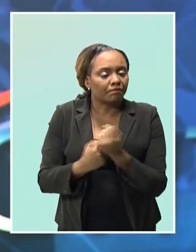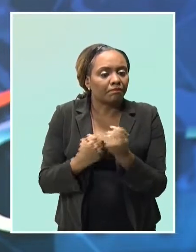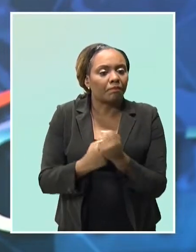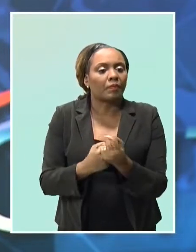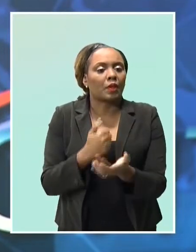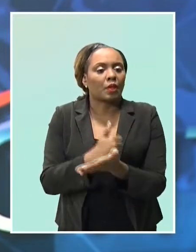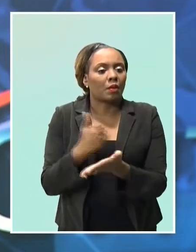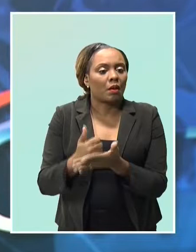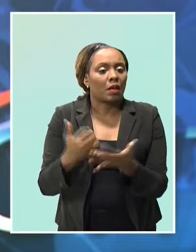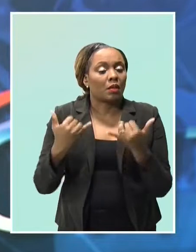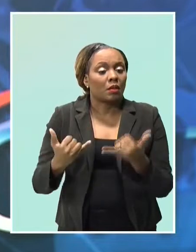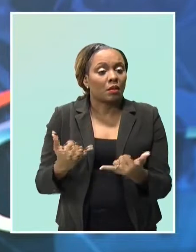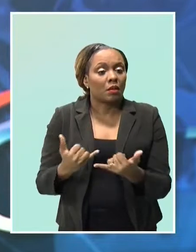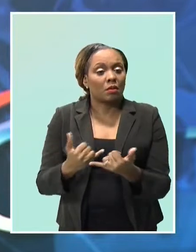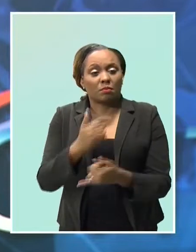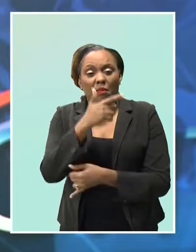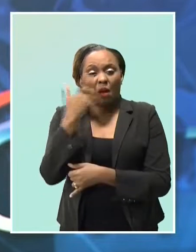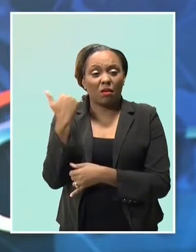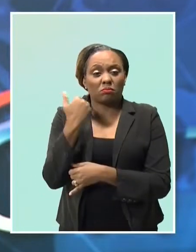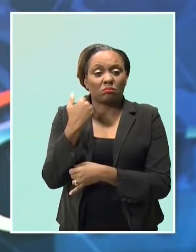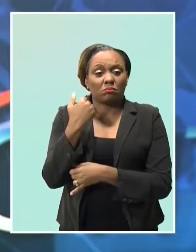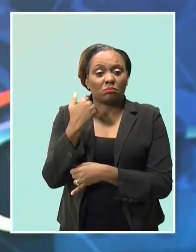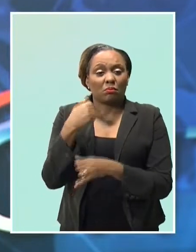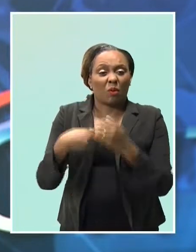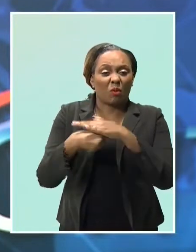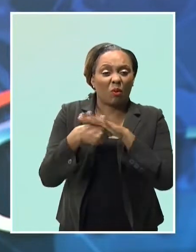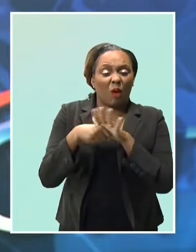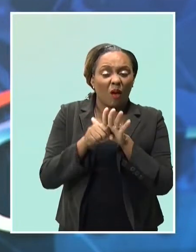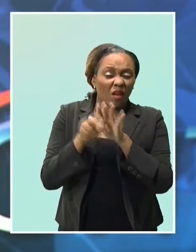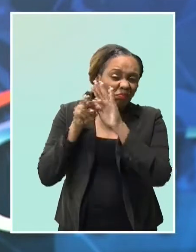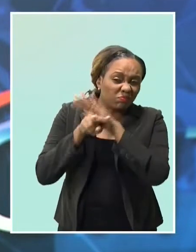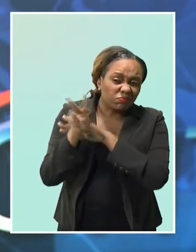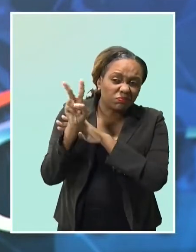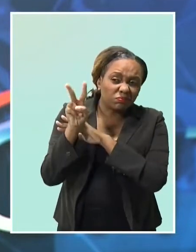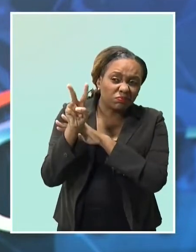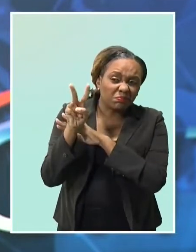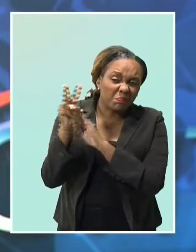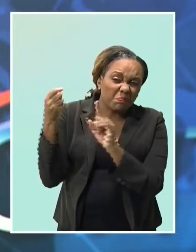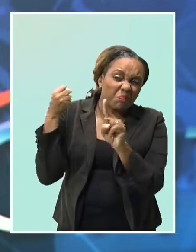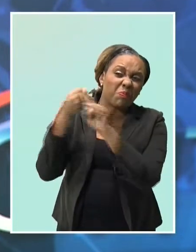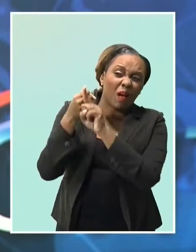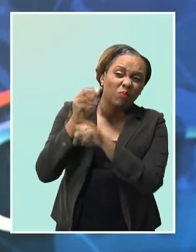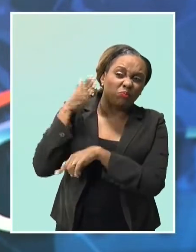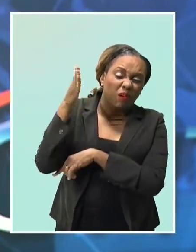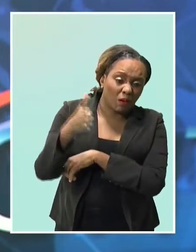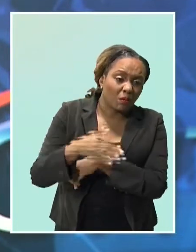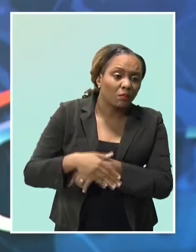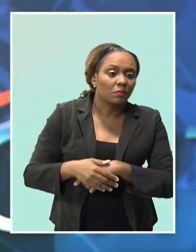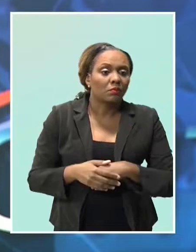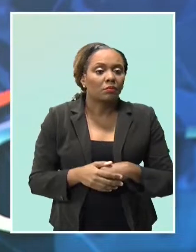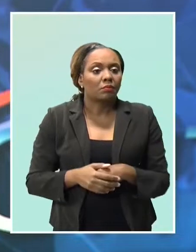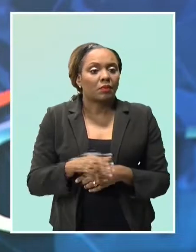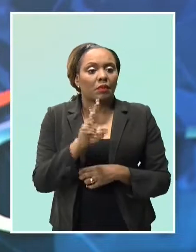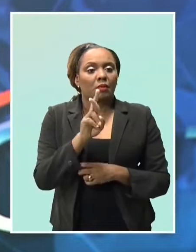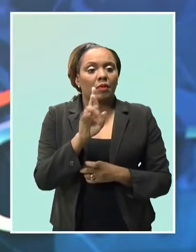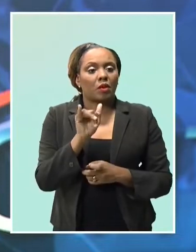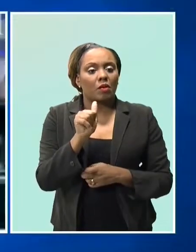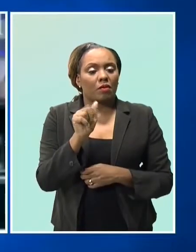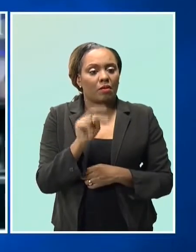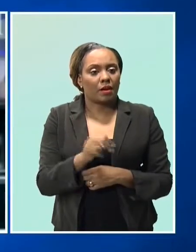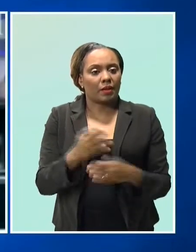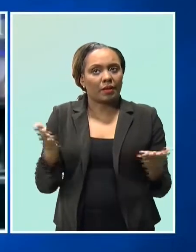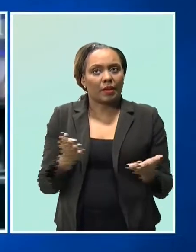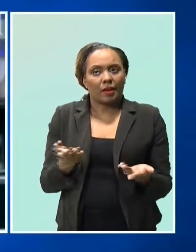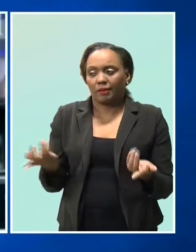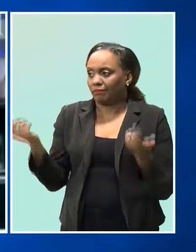sector in light of the projected impact of COVID-19 on the economy and the financial system. Our Ryan Broome has been following that